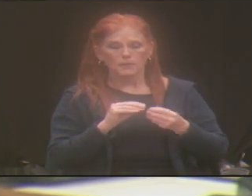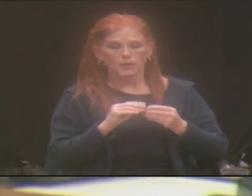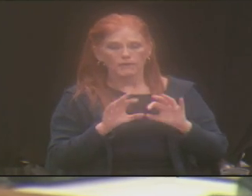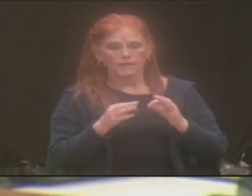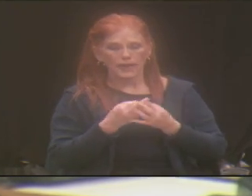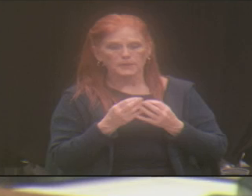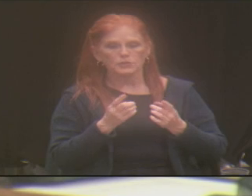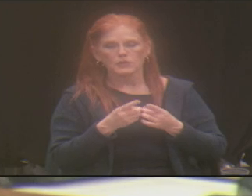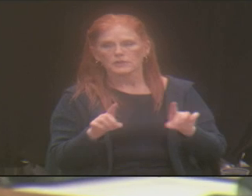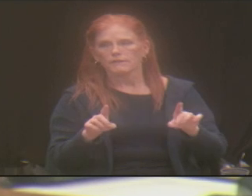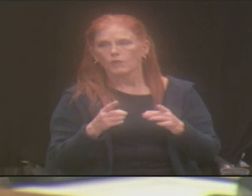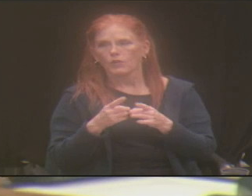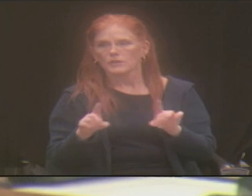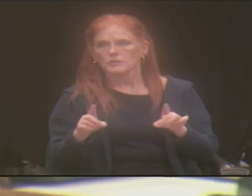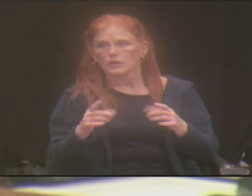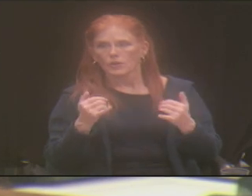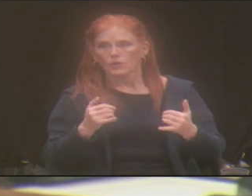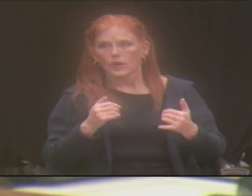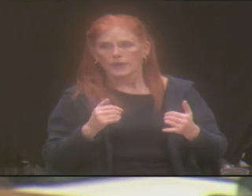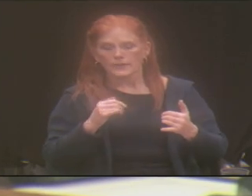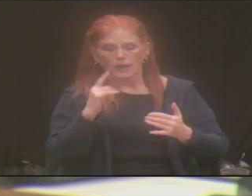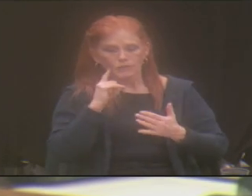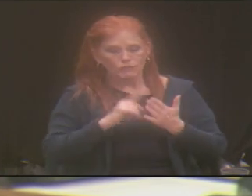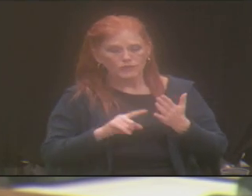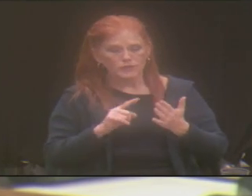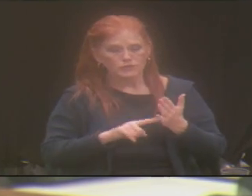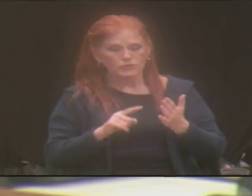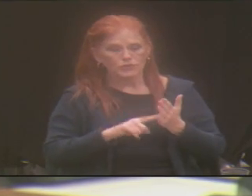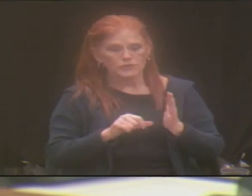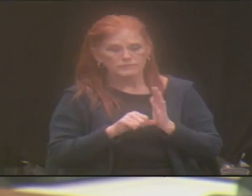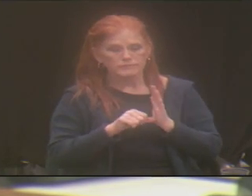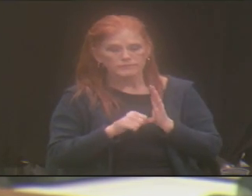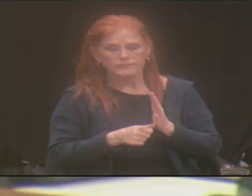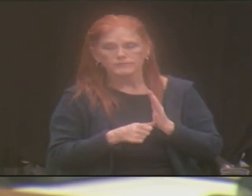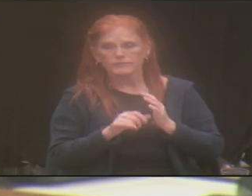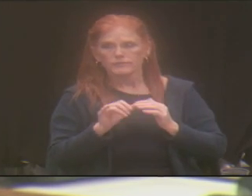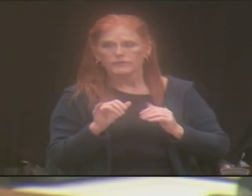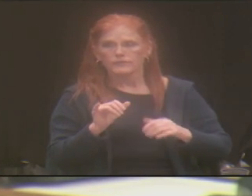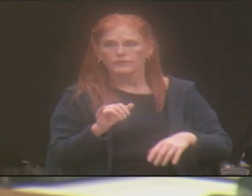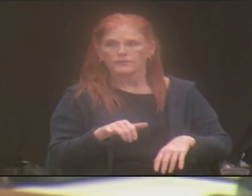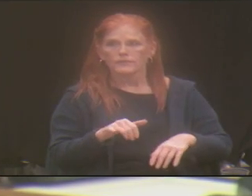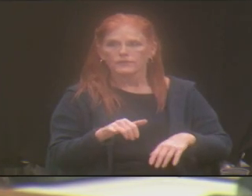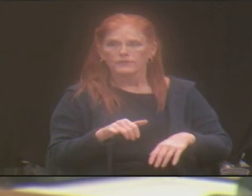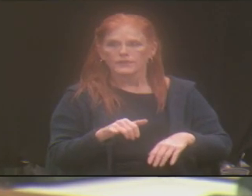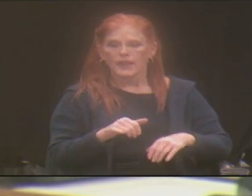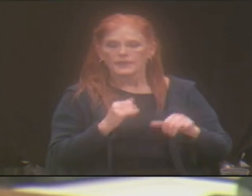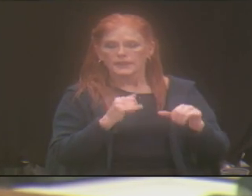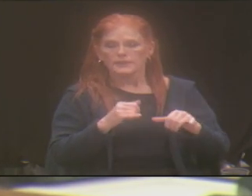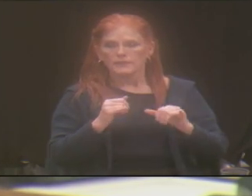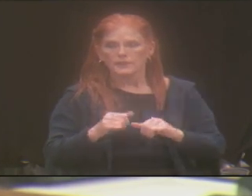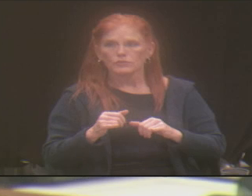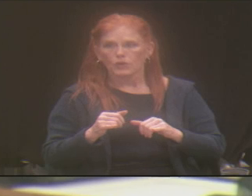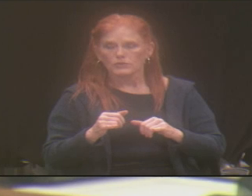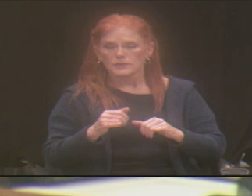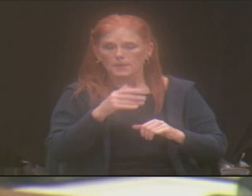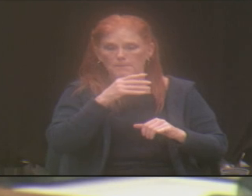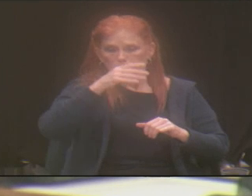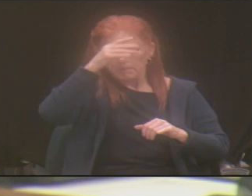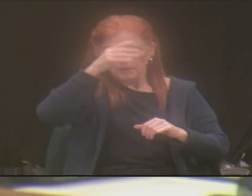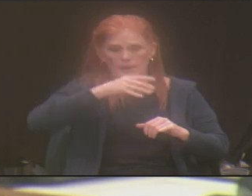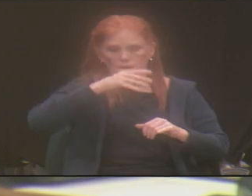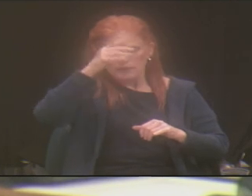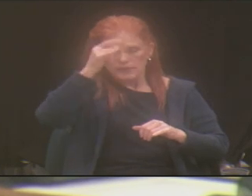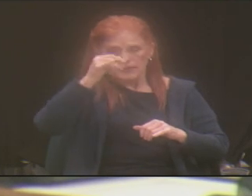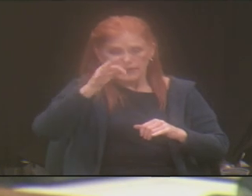Because right now, studies indicate that individuals, parents, where there are